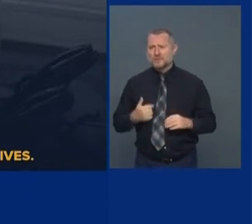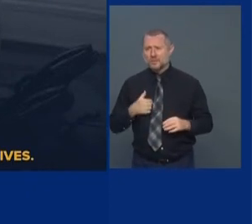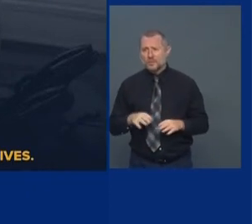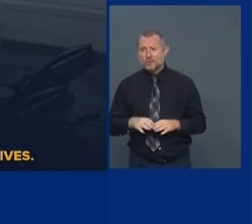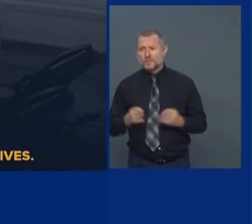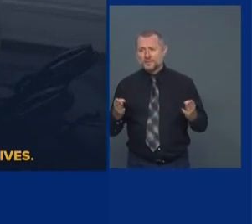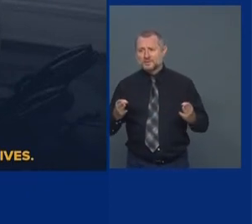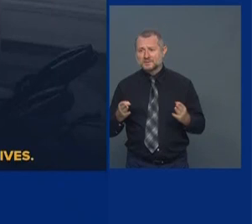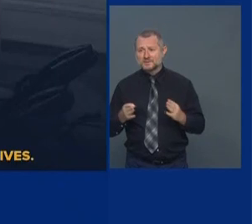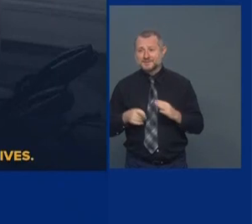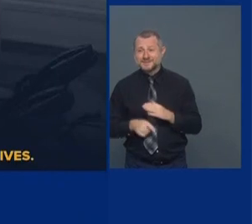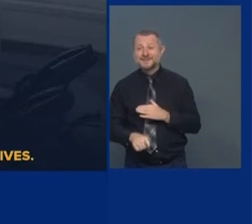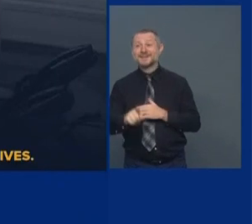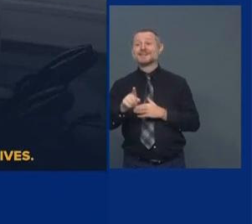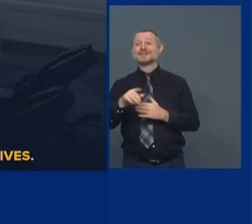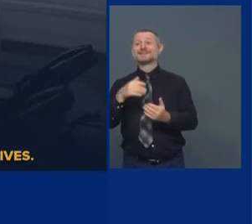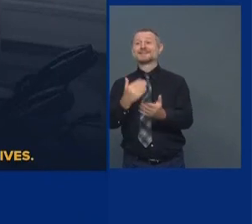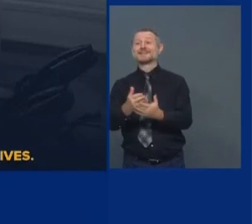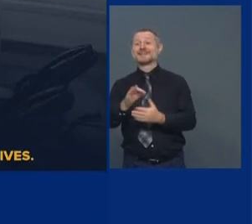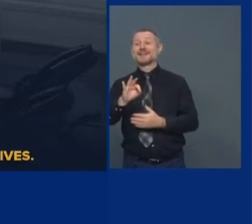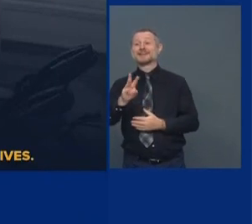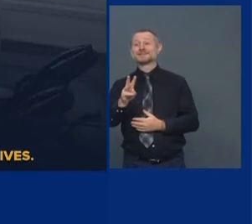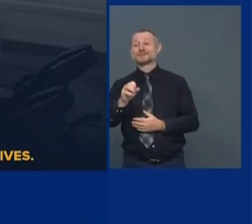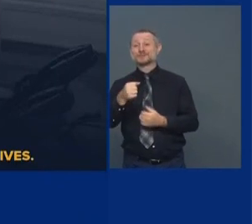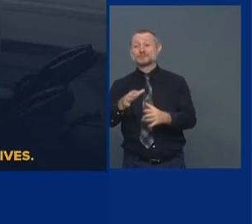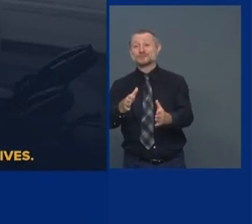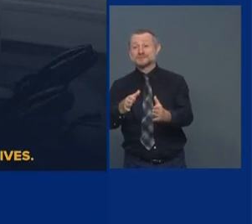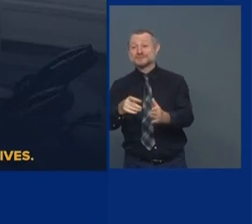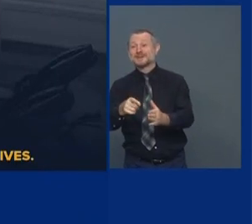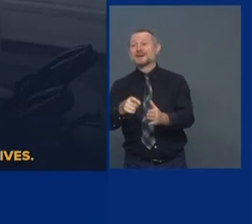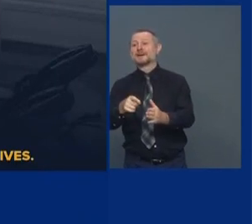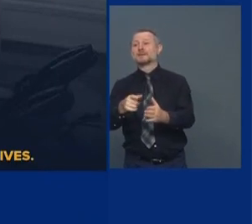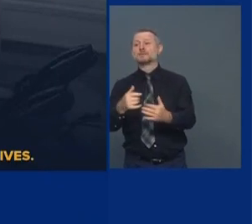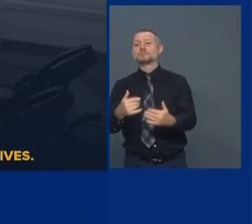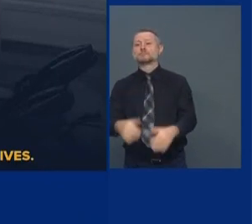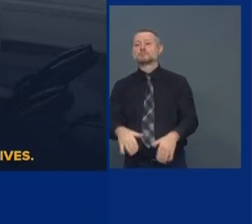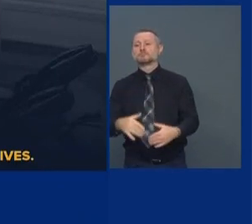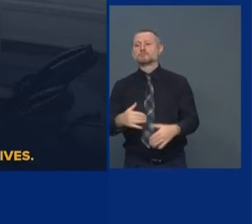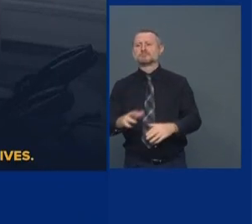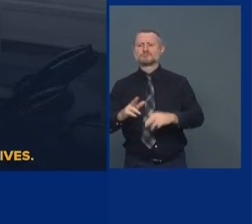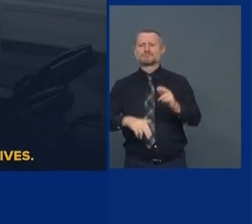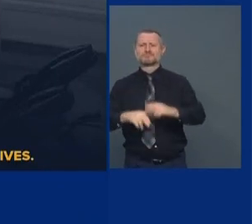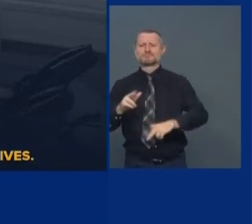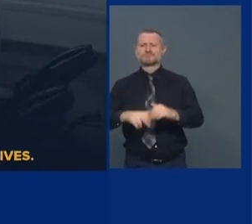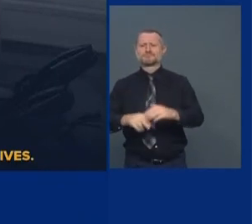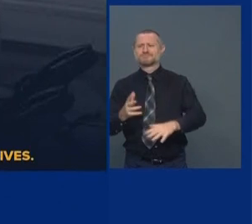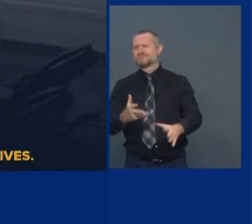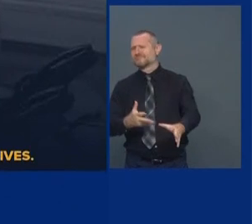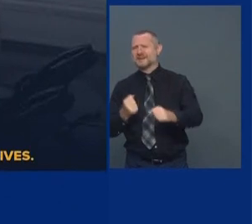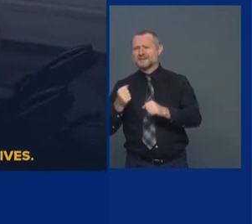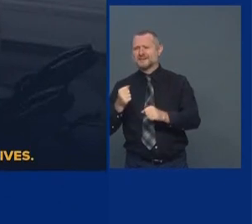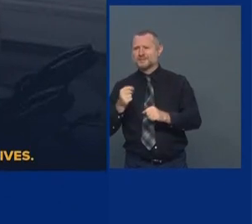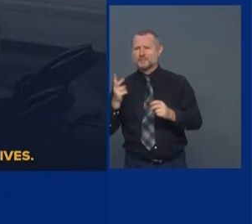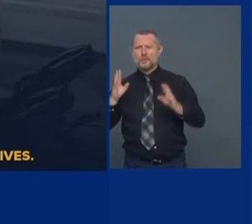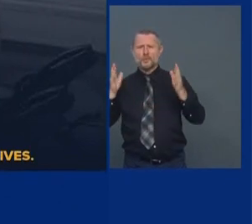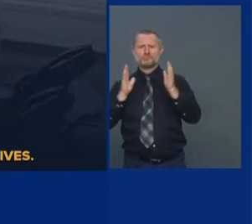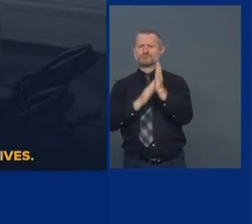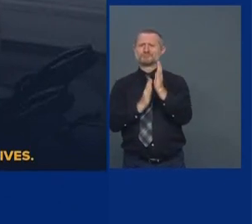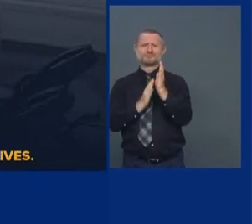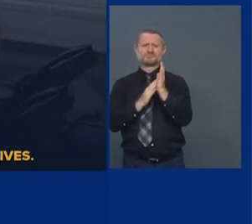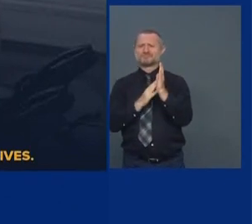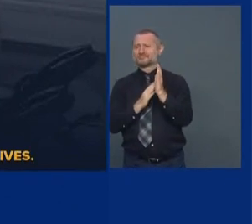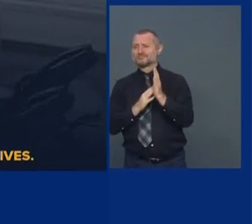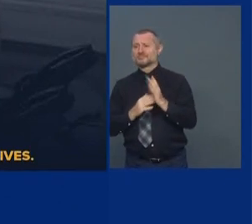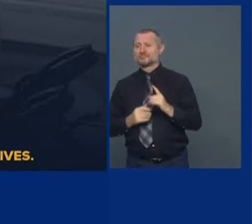and did an amazing turnaround on the construction project that everybody celebrated. He